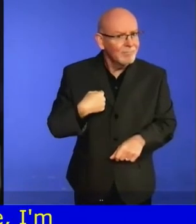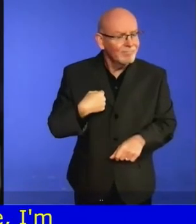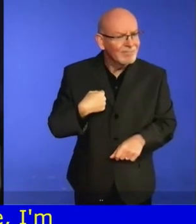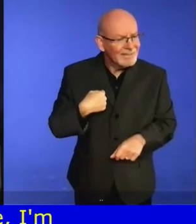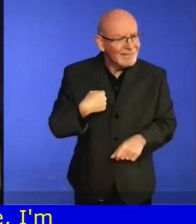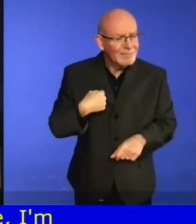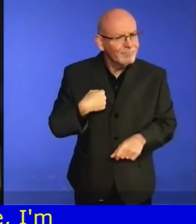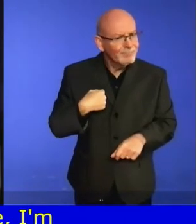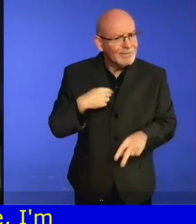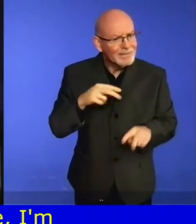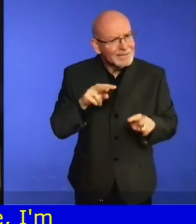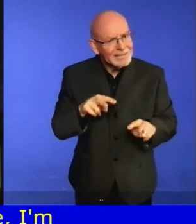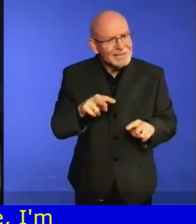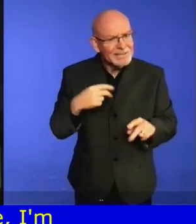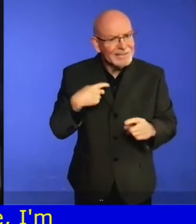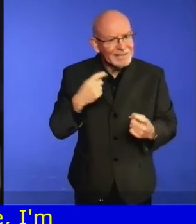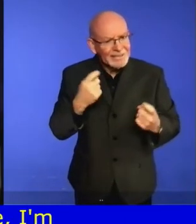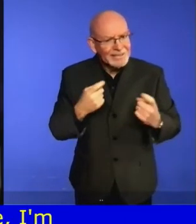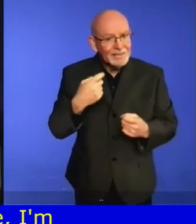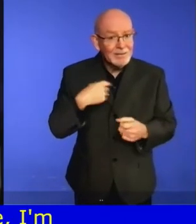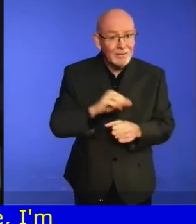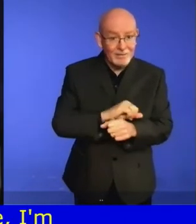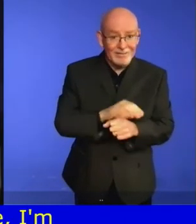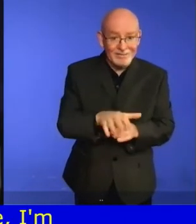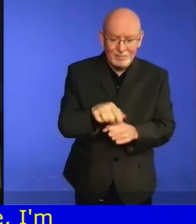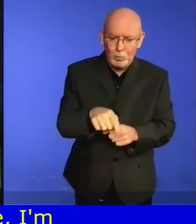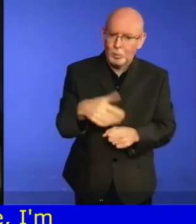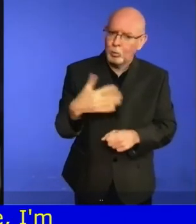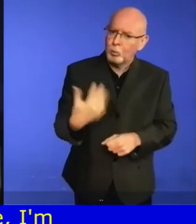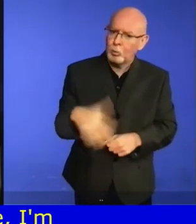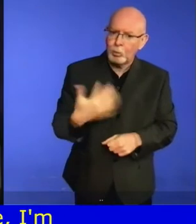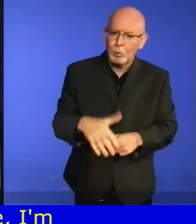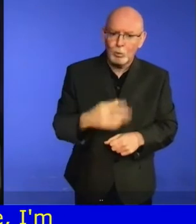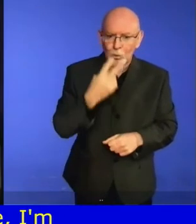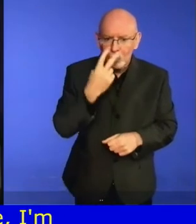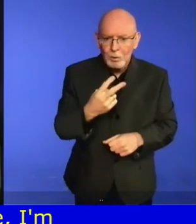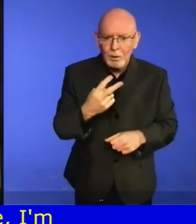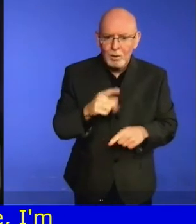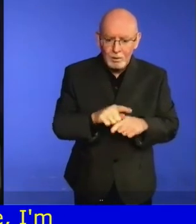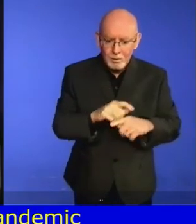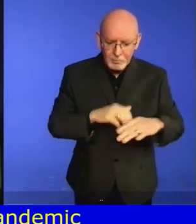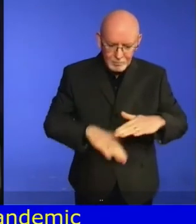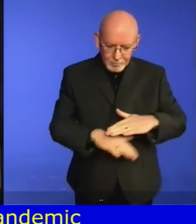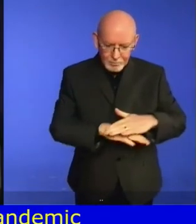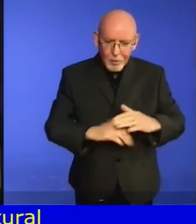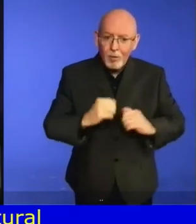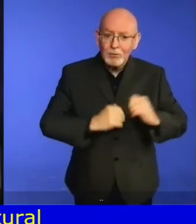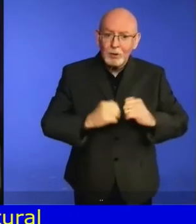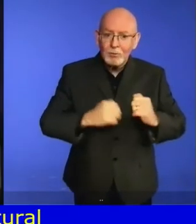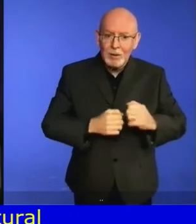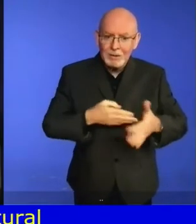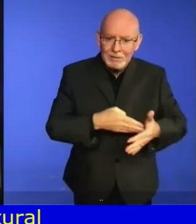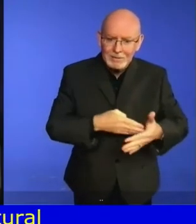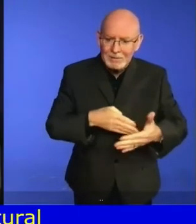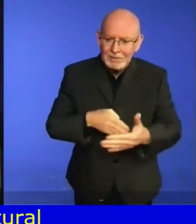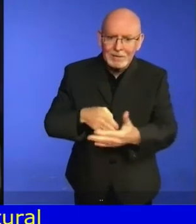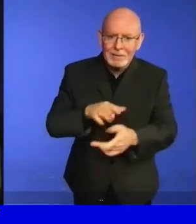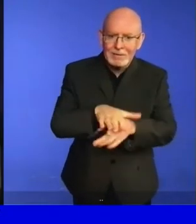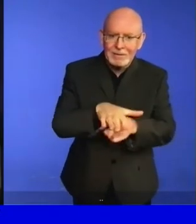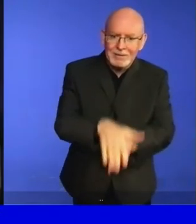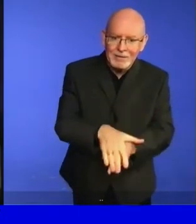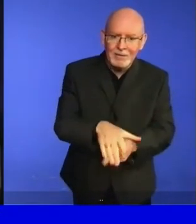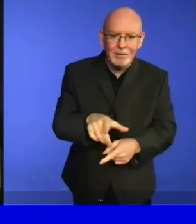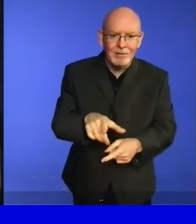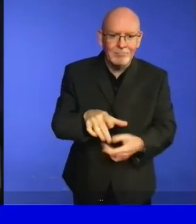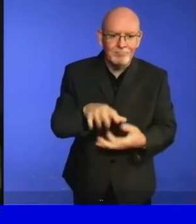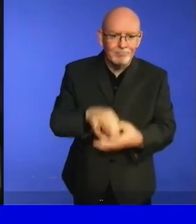with disabilities regularly face. While I celebrate that there are now 182 parties to the Convention, the pandemic